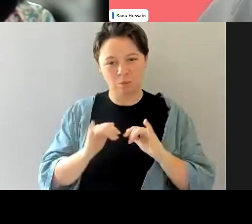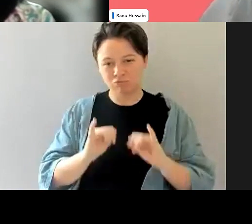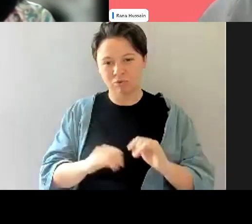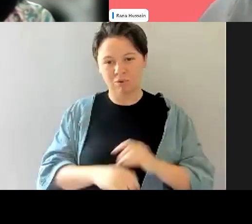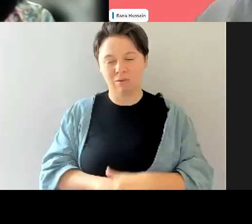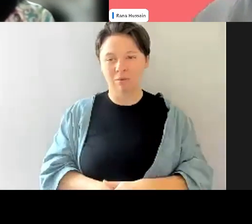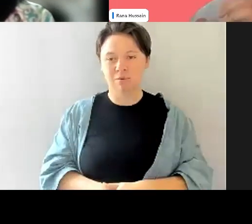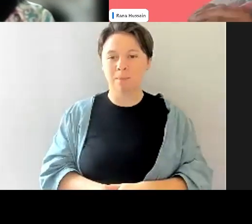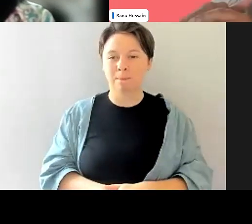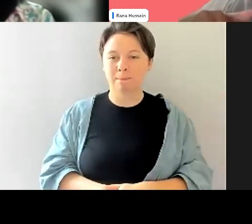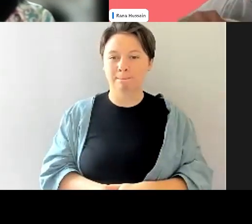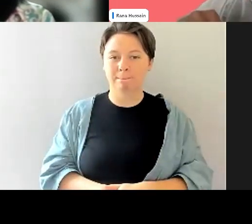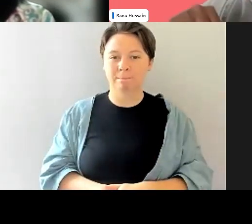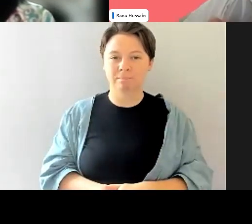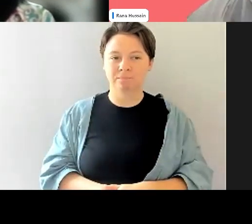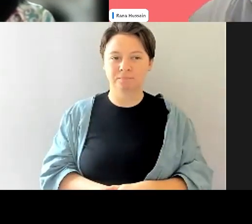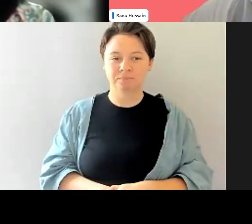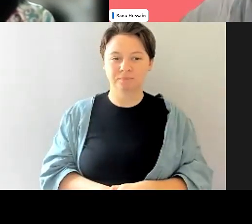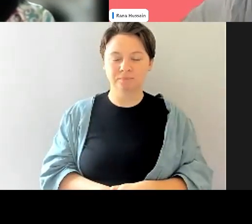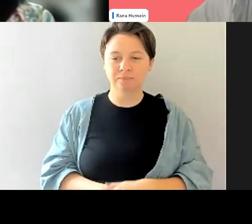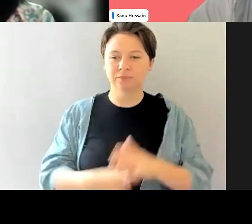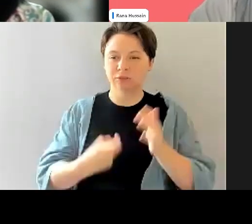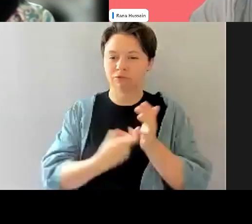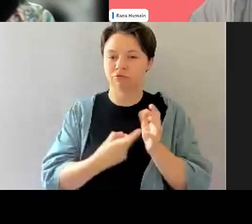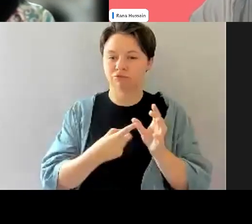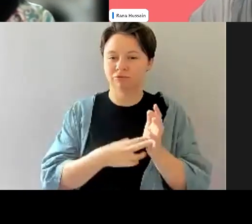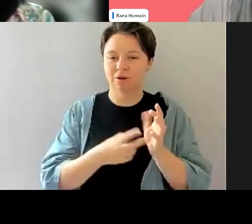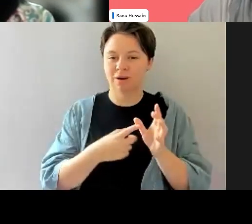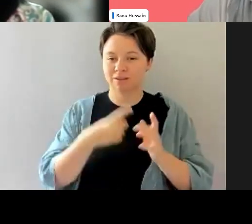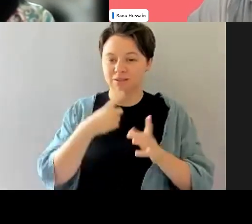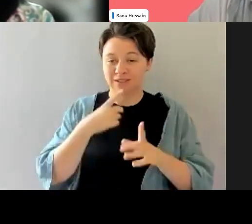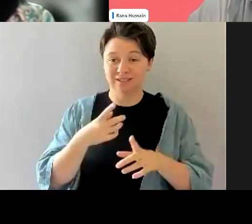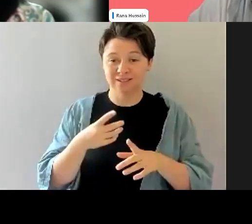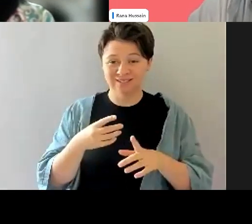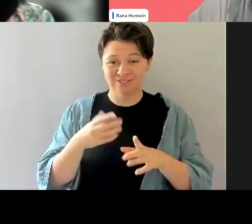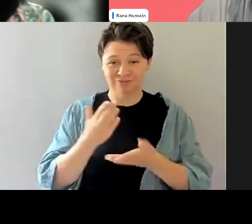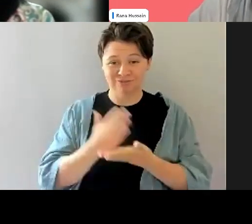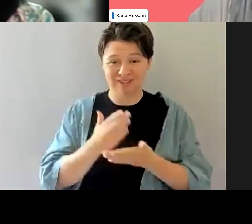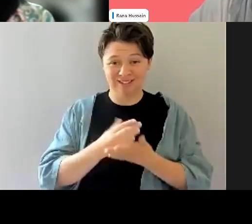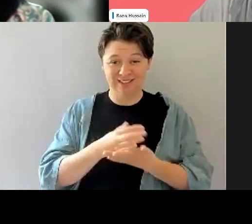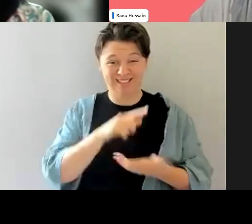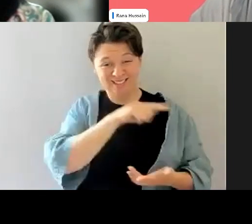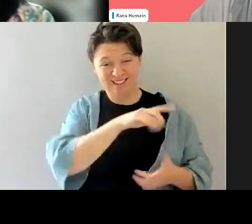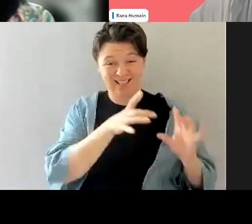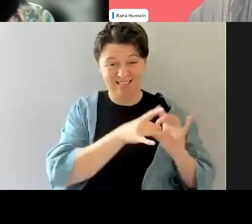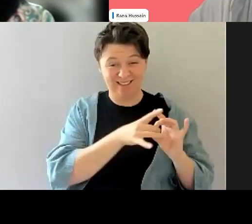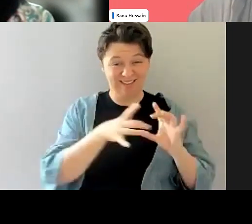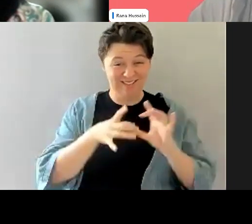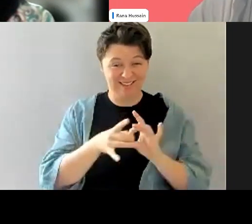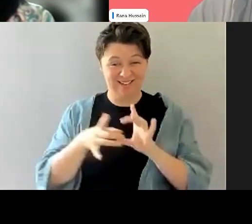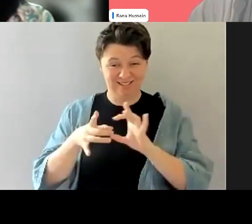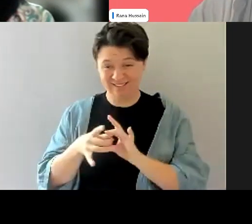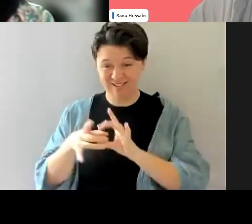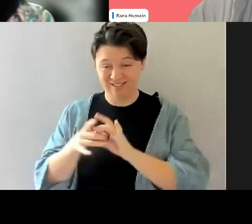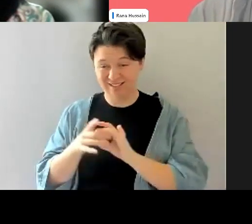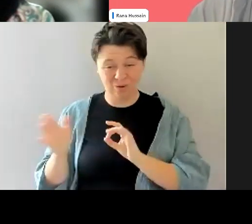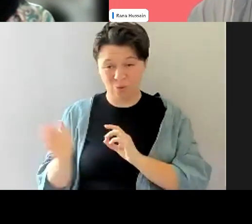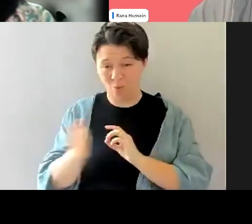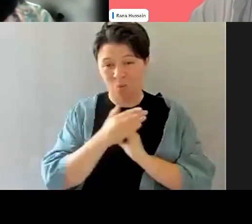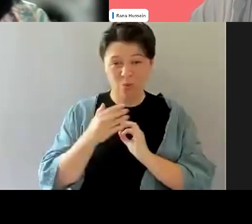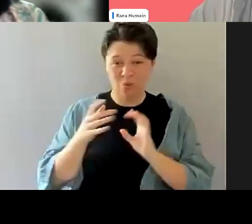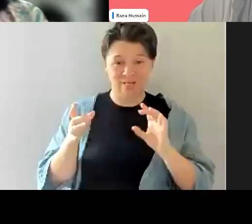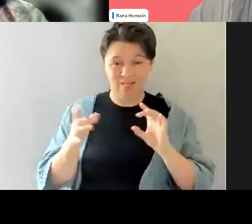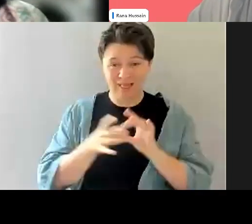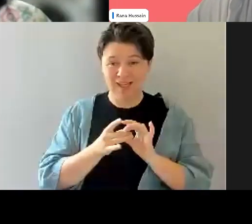And I think all part of the same conversation really in that we just,